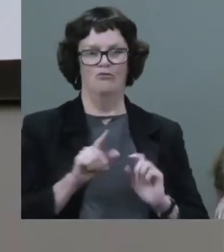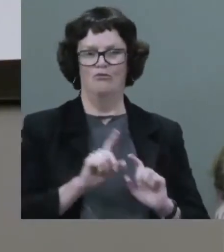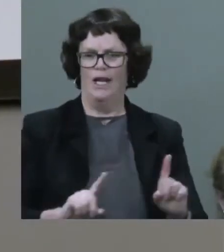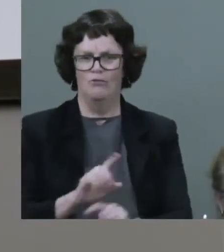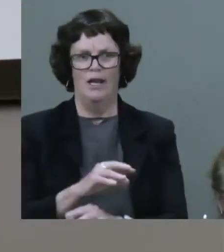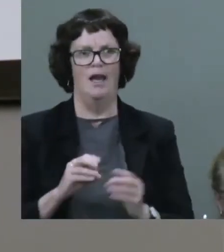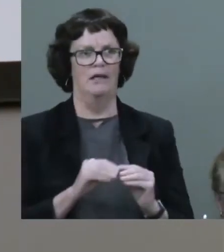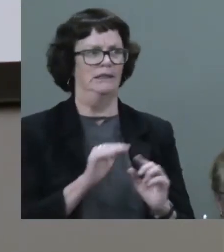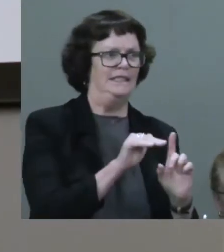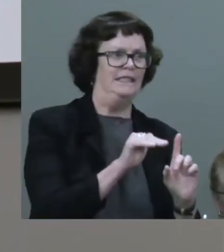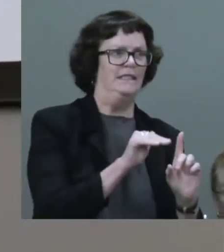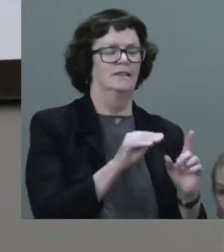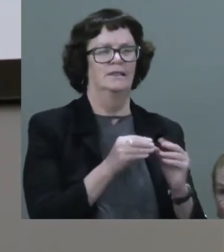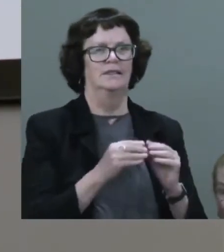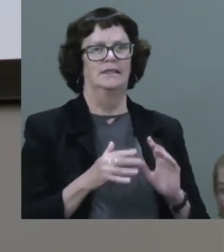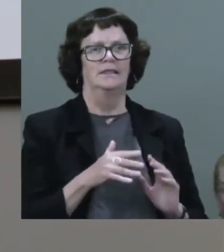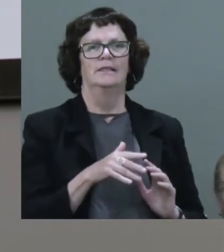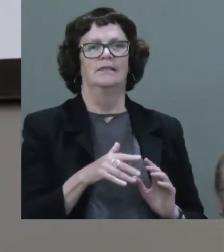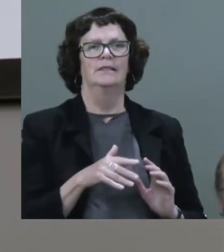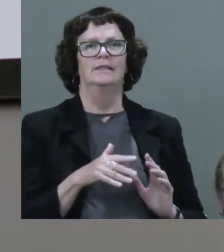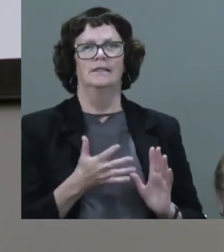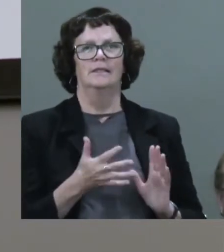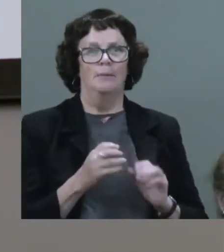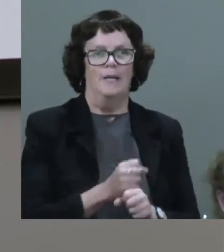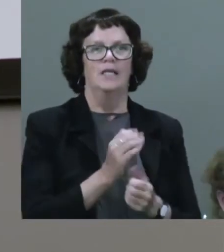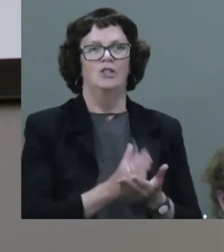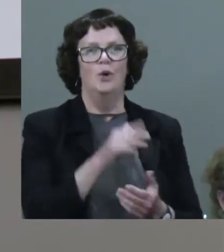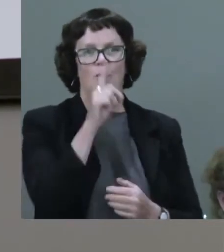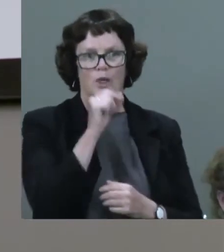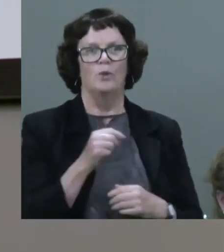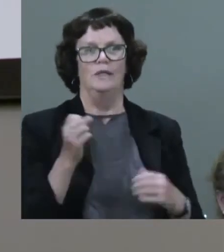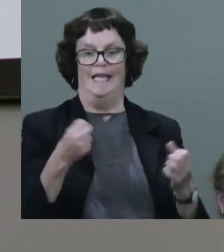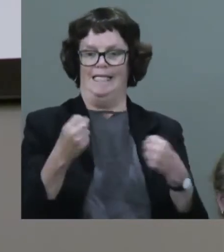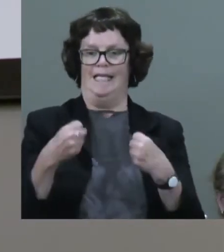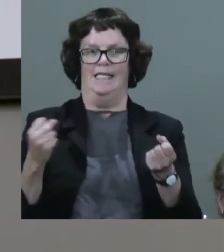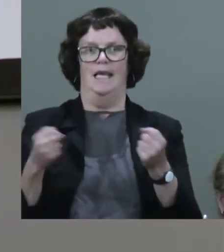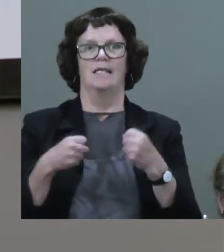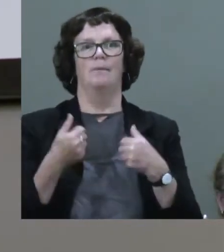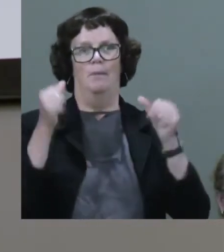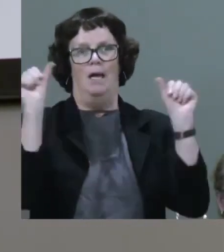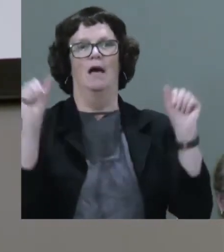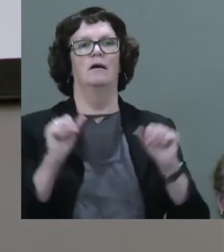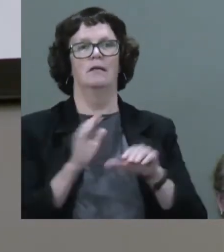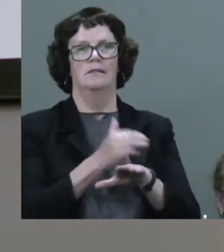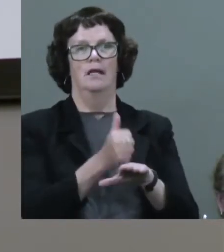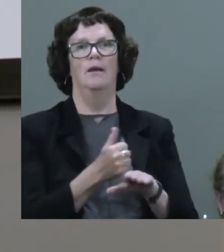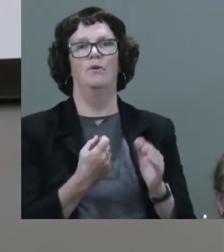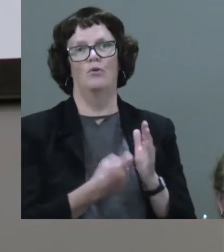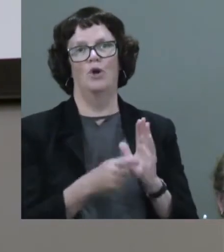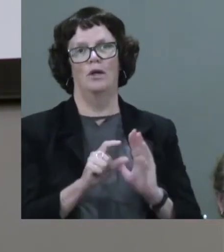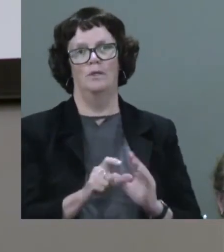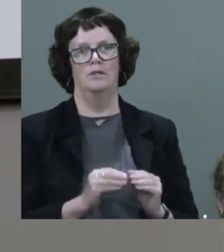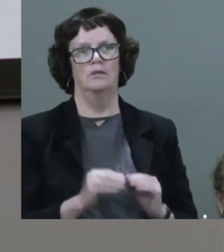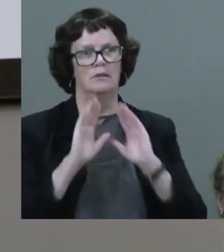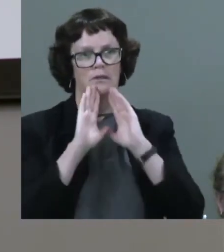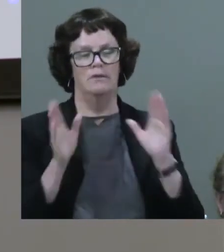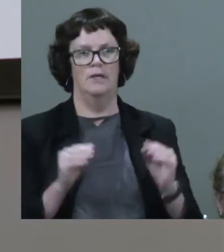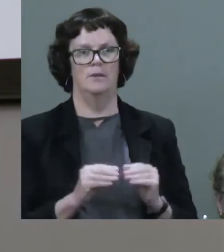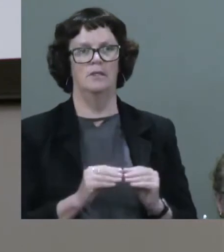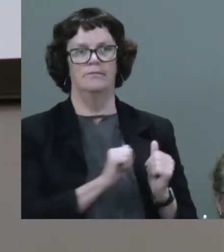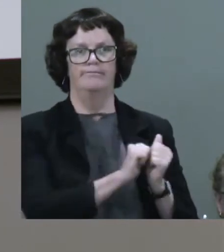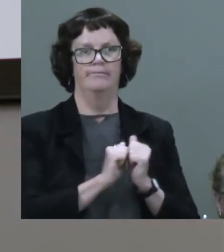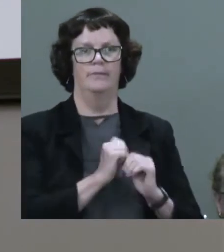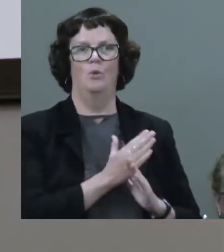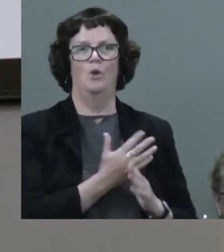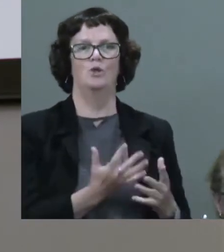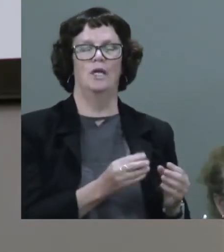still on to make sure that we could get the eyes. So, was a great one. Whilst we're waiting